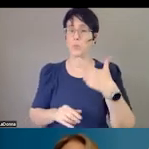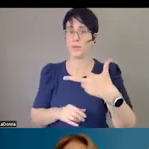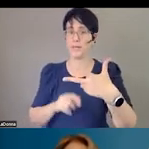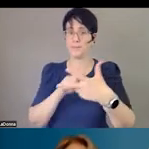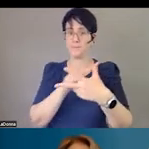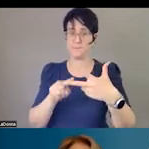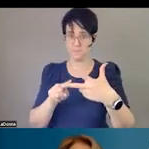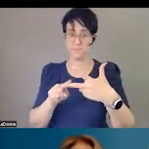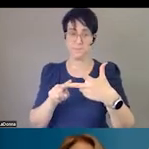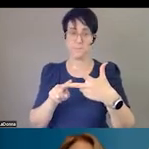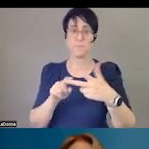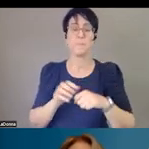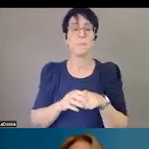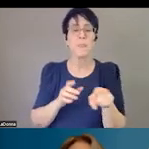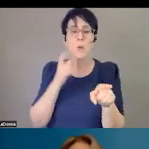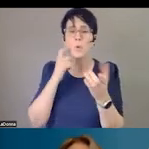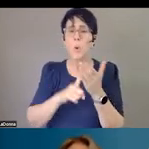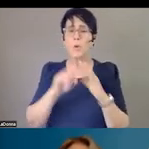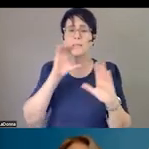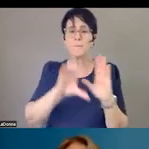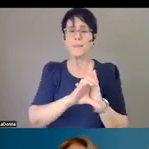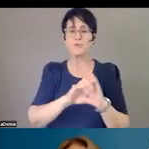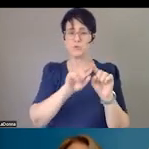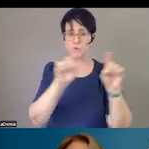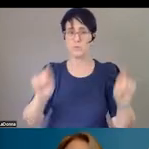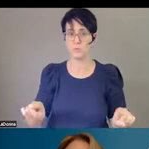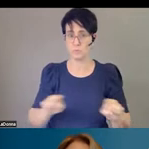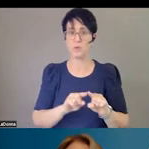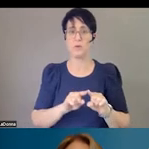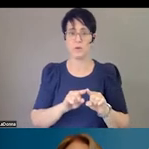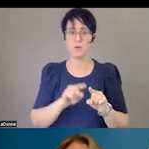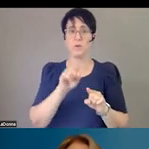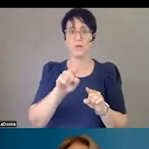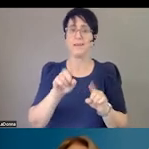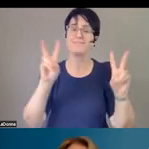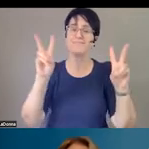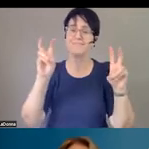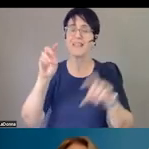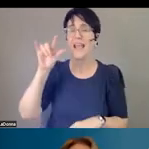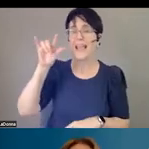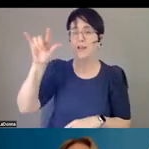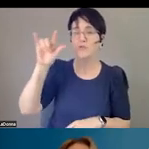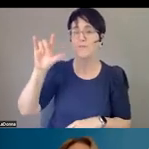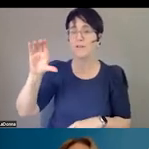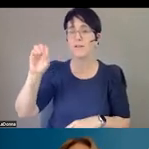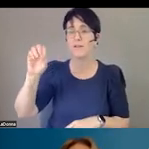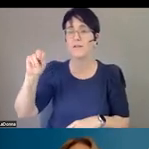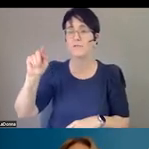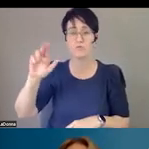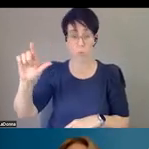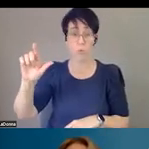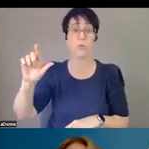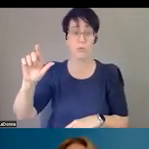hubs. And you'll see the picture from crisis now of that care traffic control. So we really used our dollars,